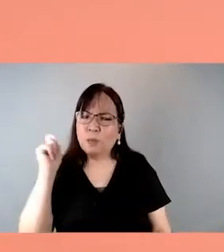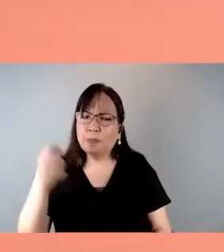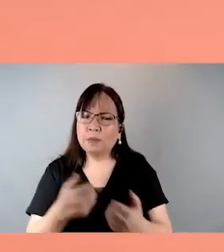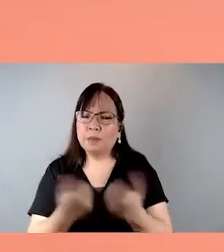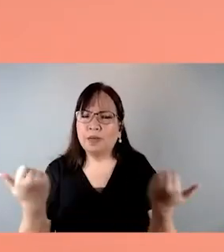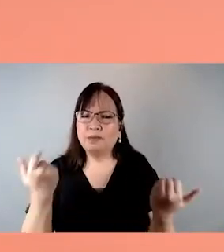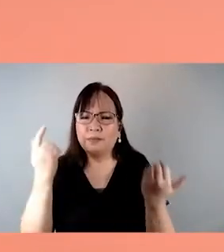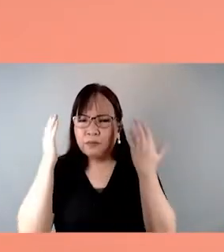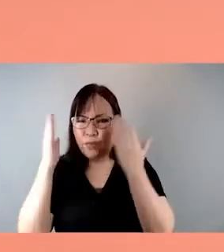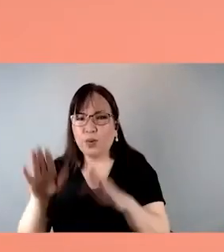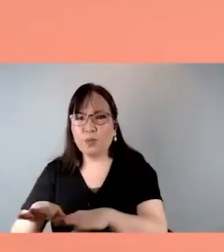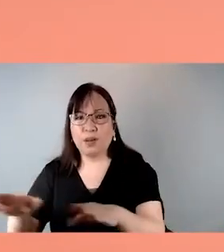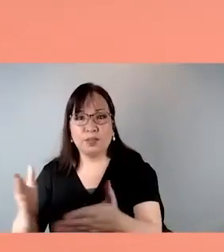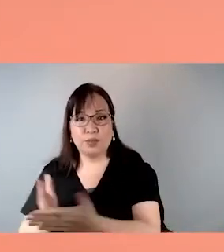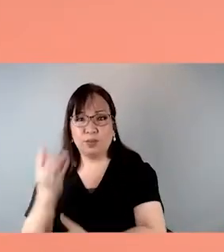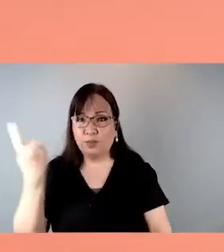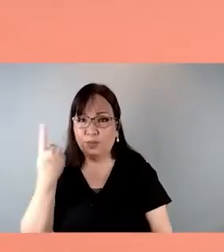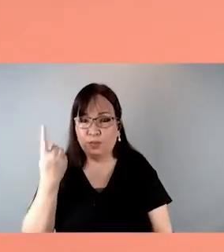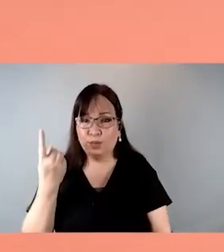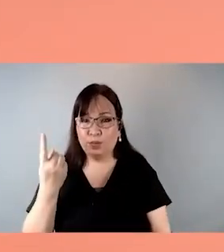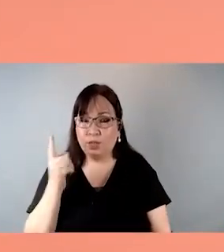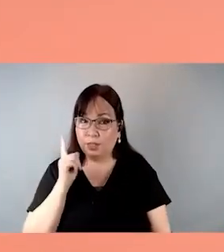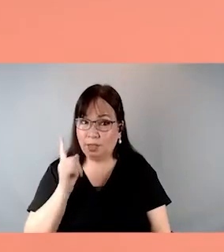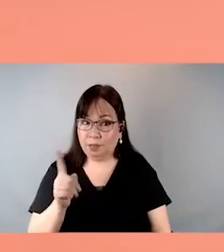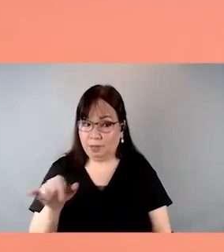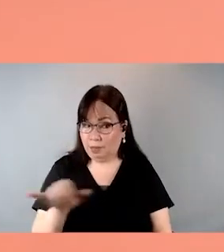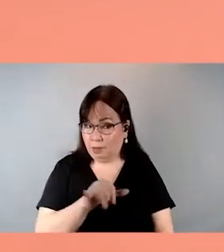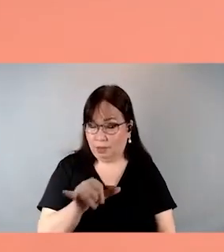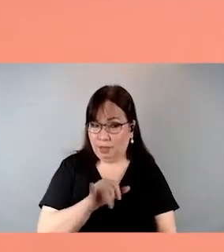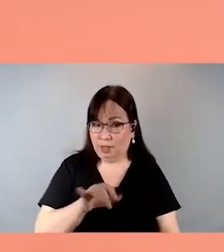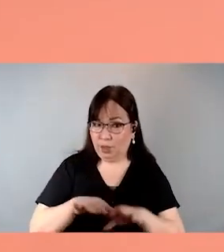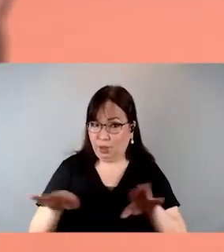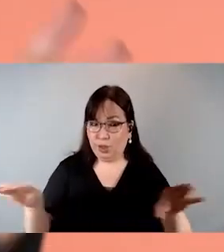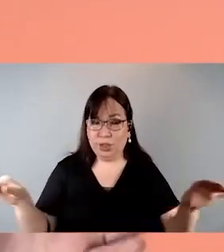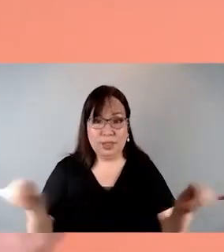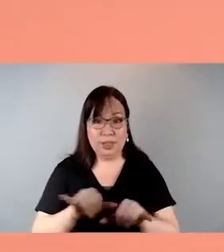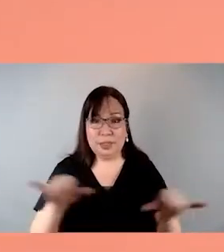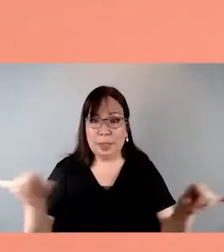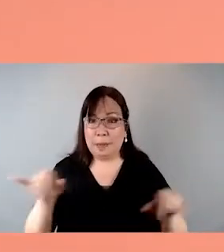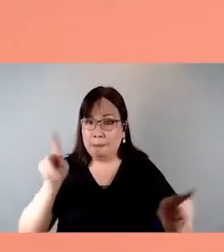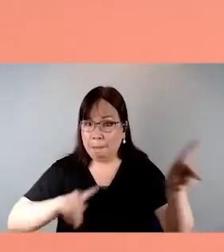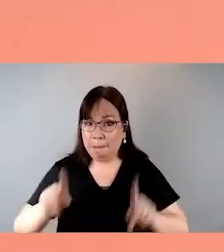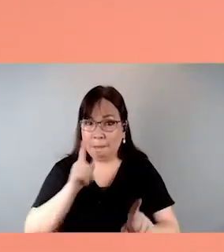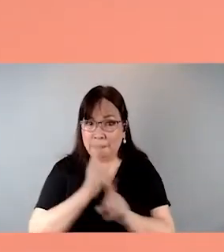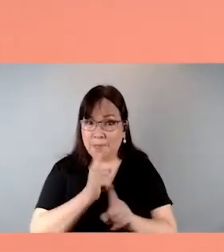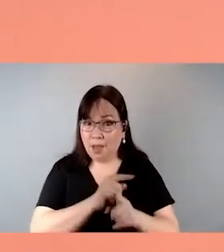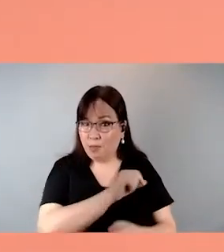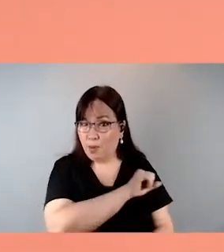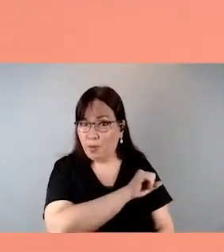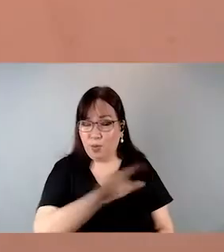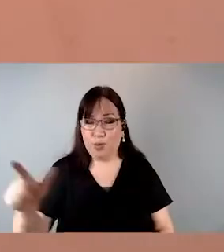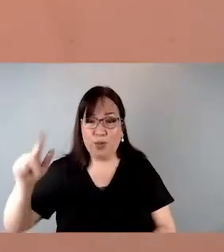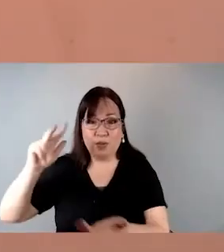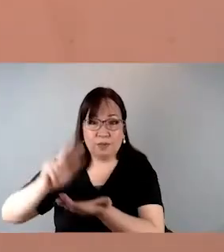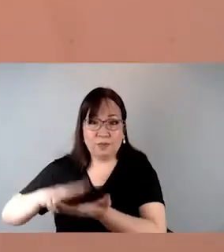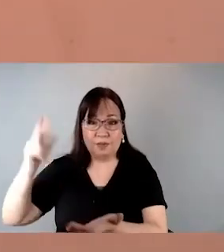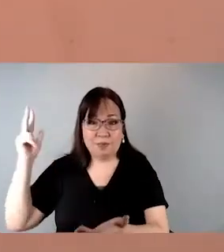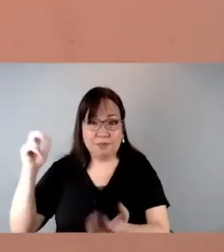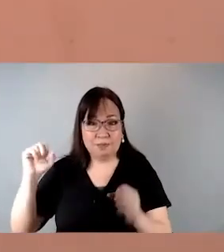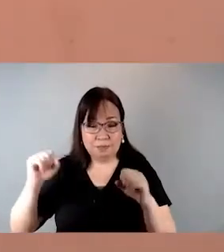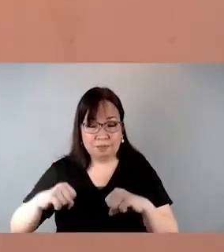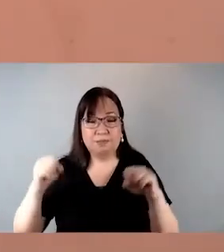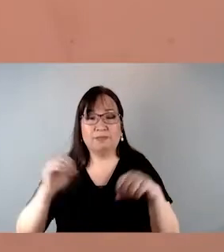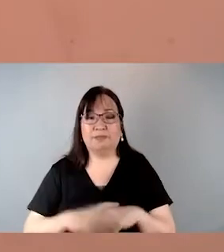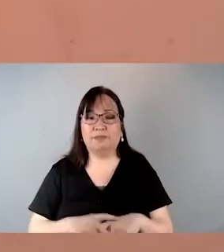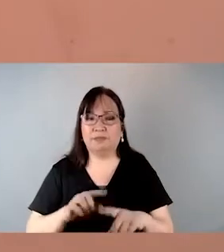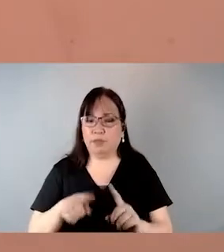separate document on children's rights? Aren't children part of all persons in these covenants? In the